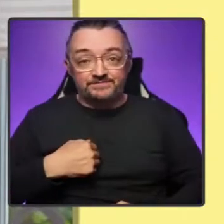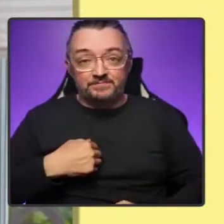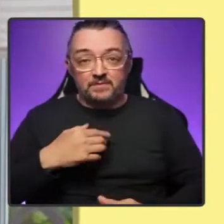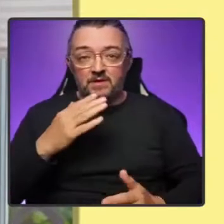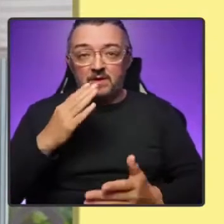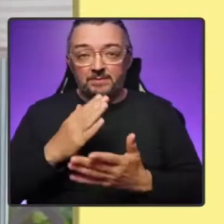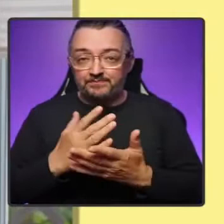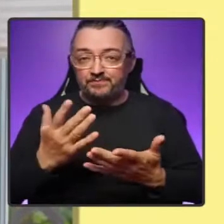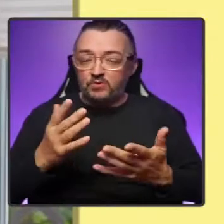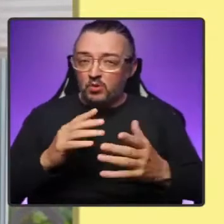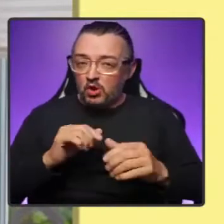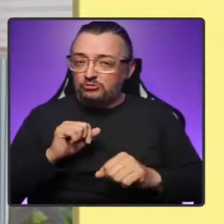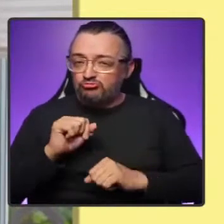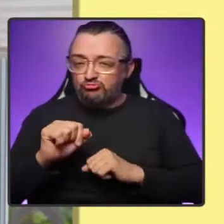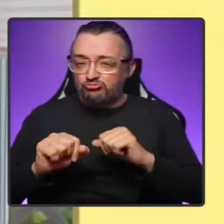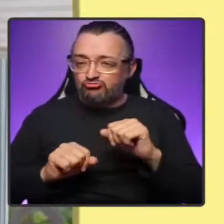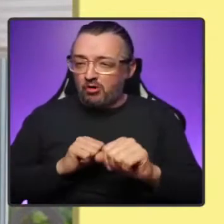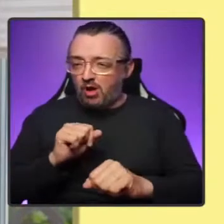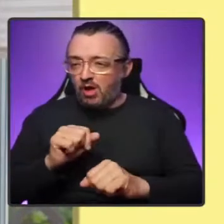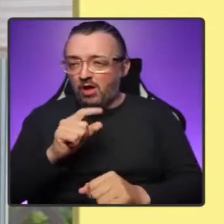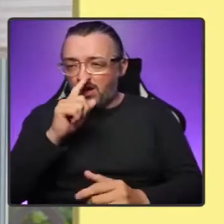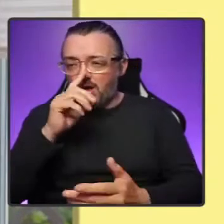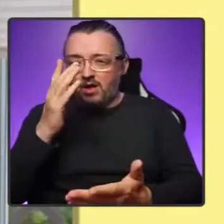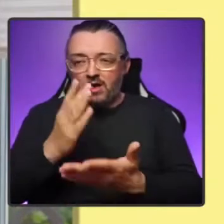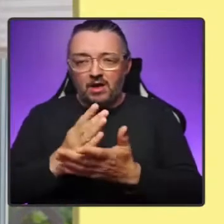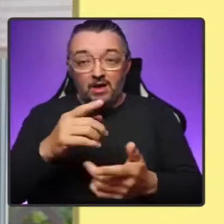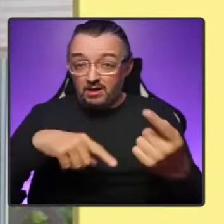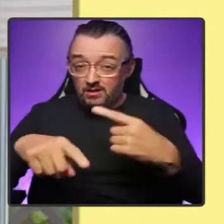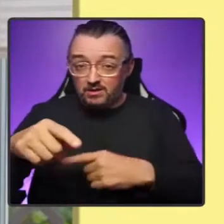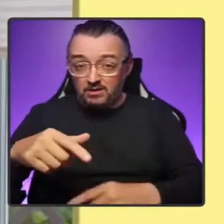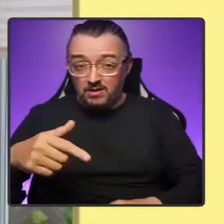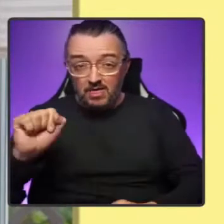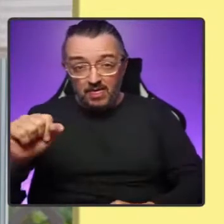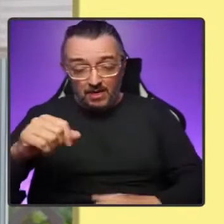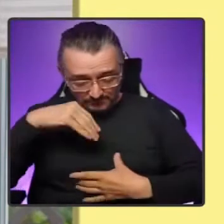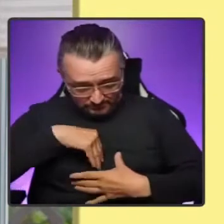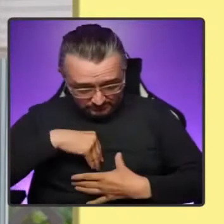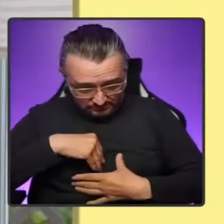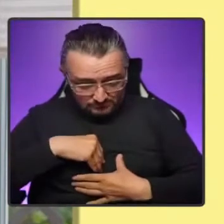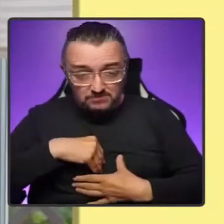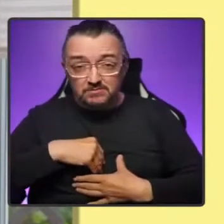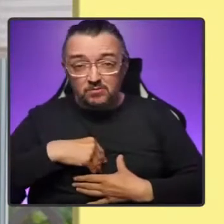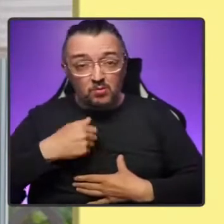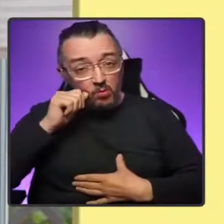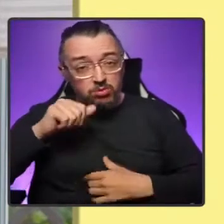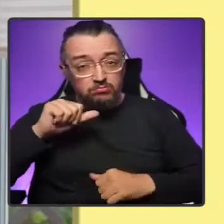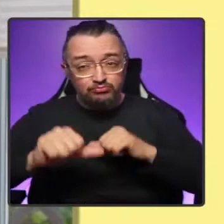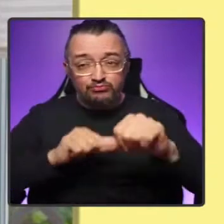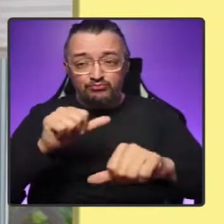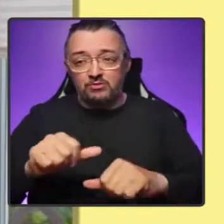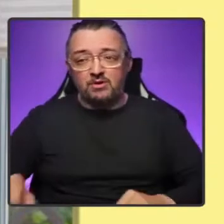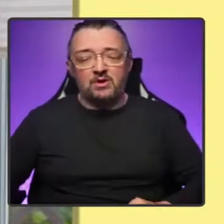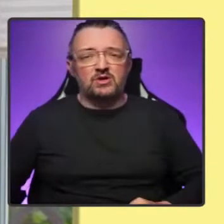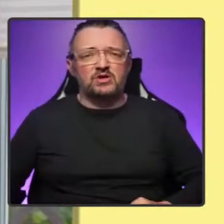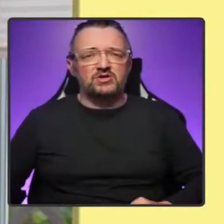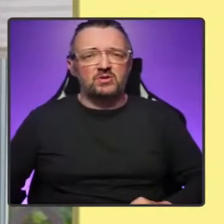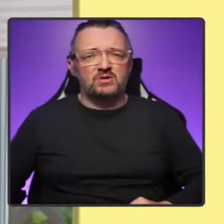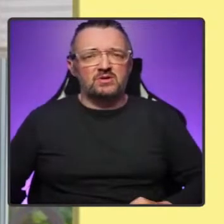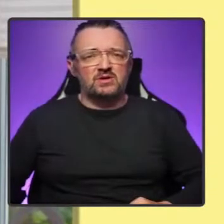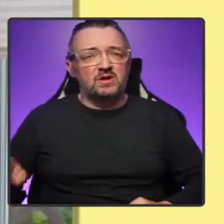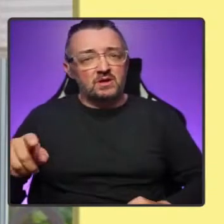anyone's conscience would allow them to proceed with this. So if this deeply cruel cut does happen,